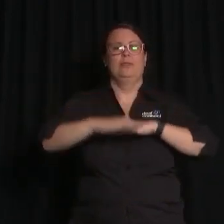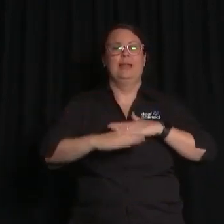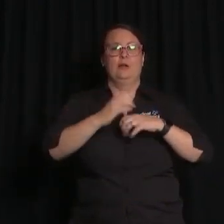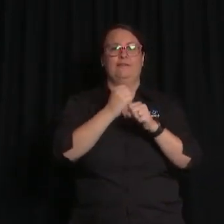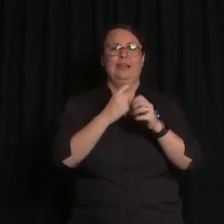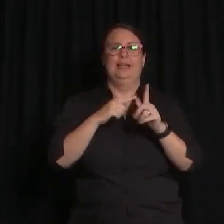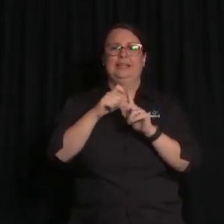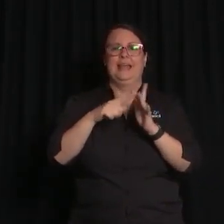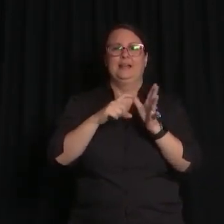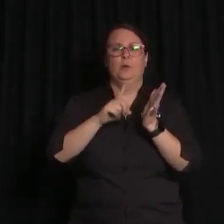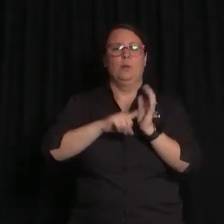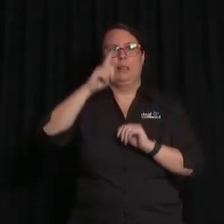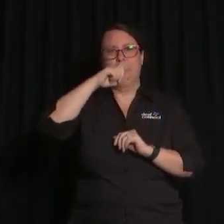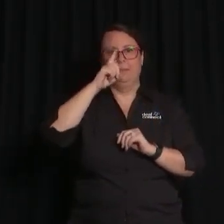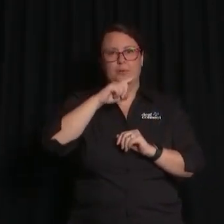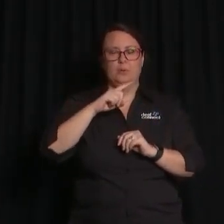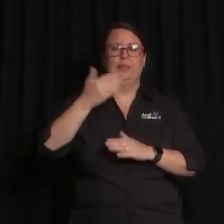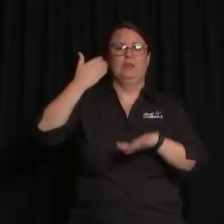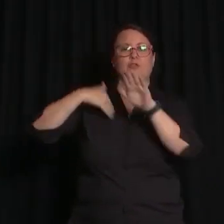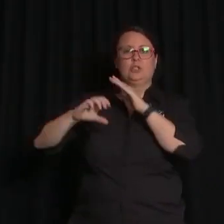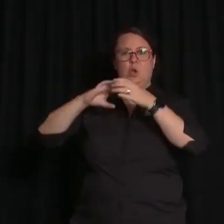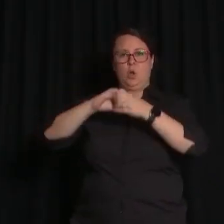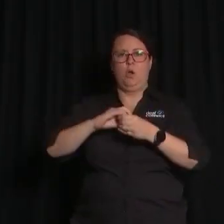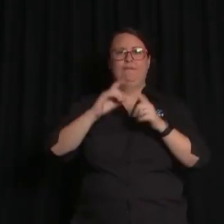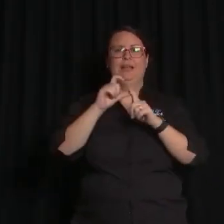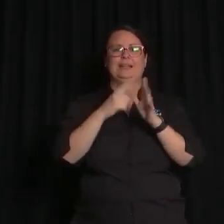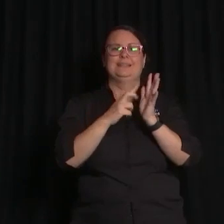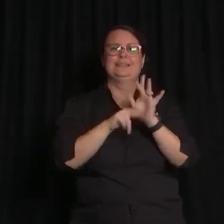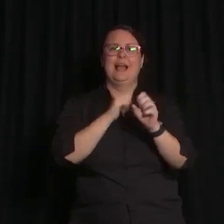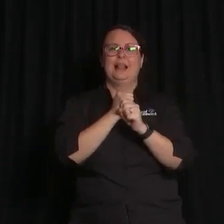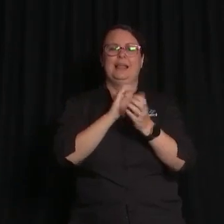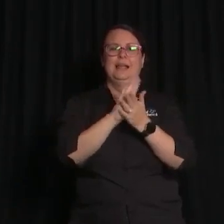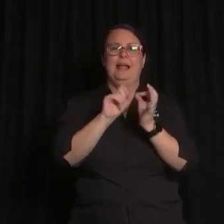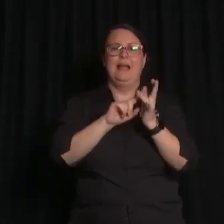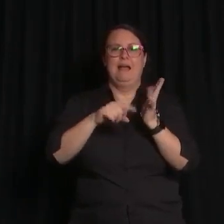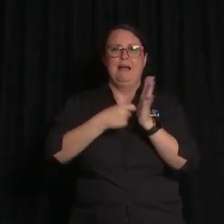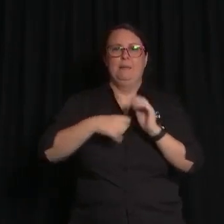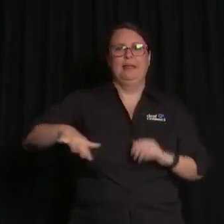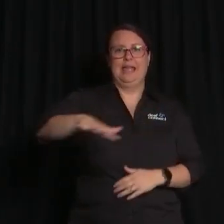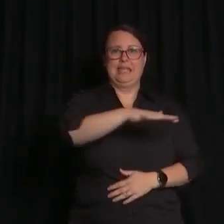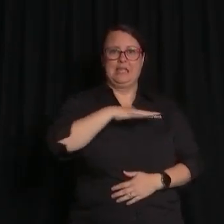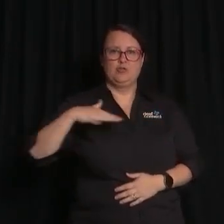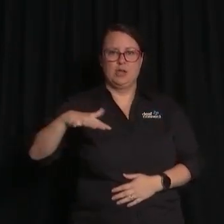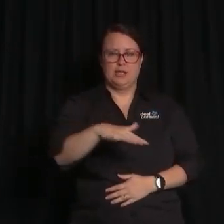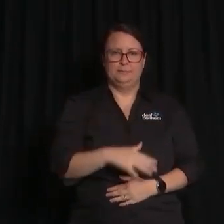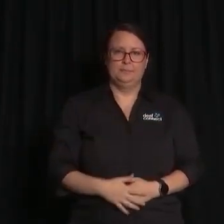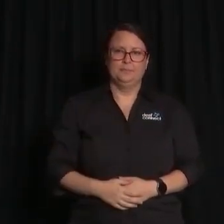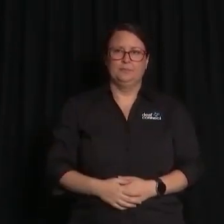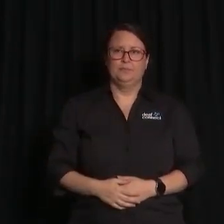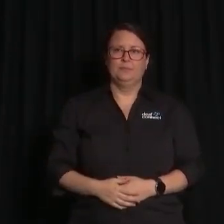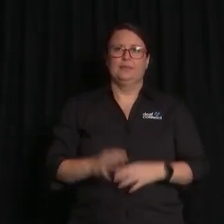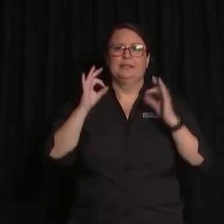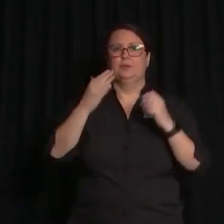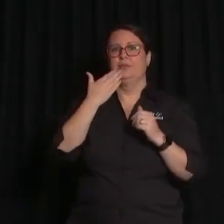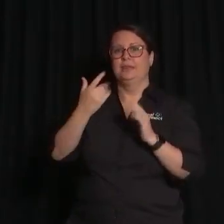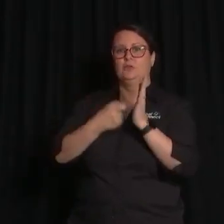are the traditional owners, the traditional custodians of the Darling Harbour area where this building stands. I offer special thanks to Ross Fowler